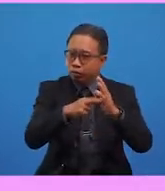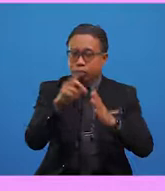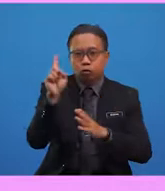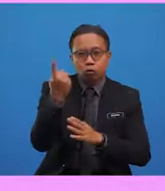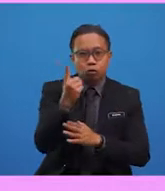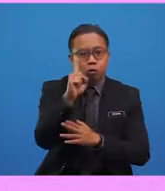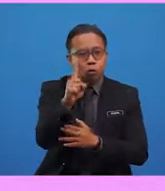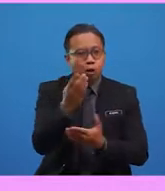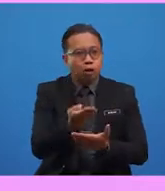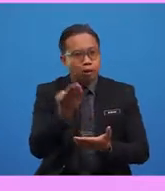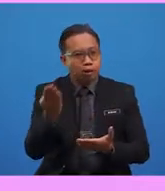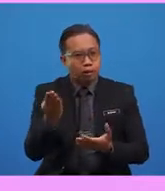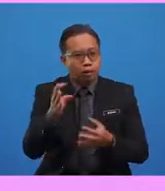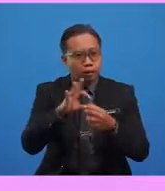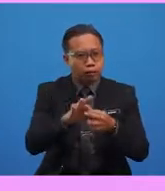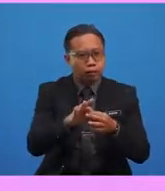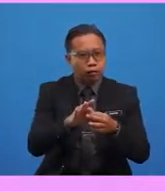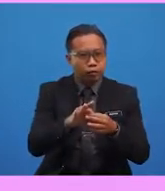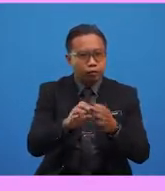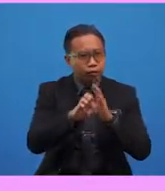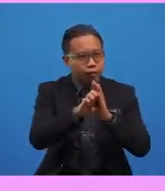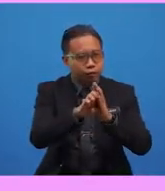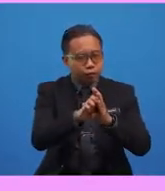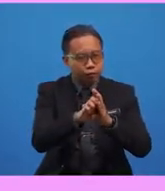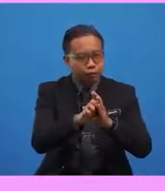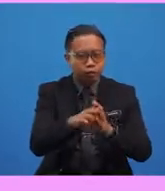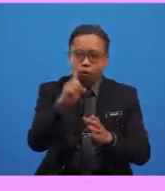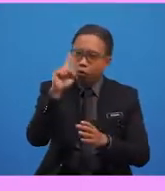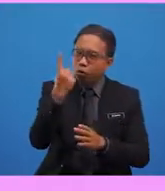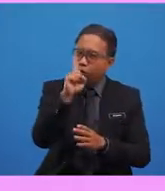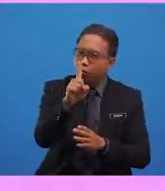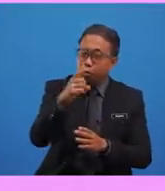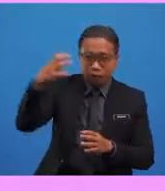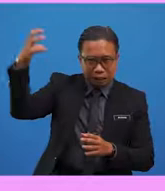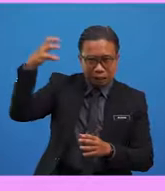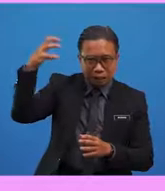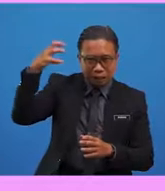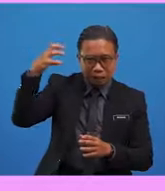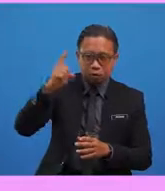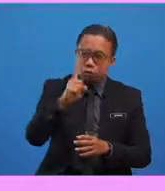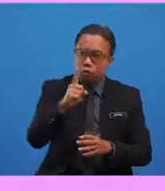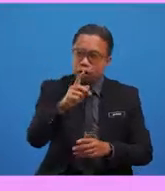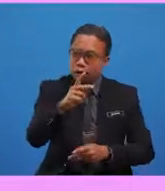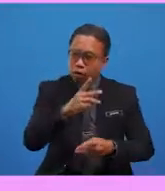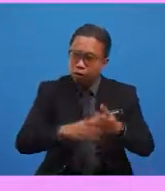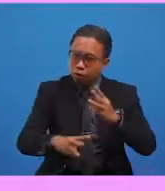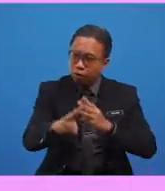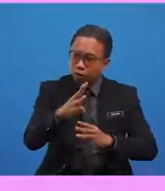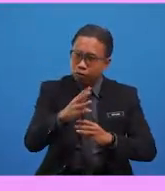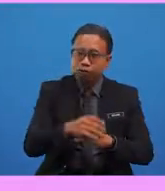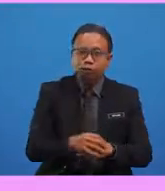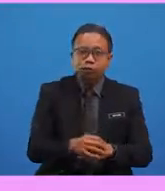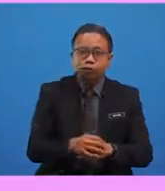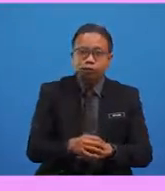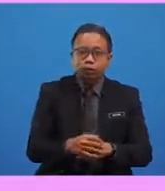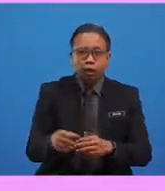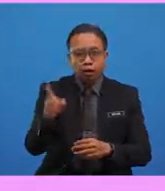one thing of its kind. For example, there is only one sun and one earth. So, we say the earth